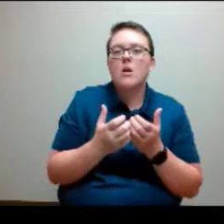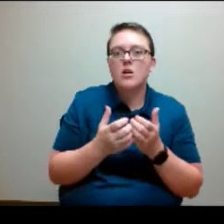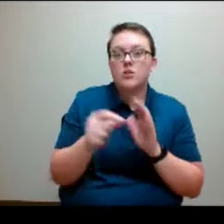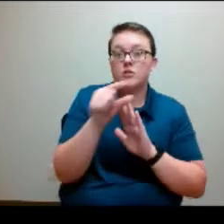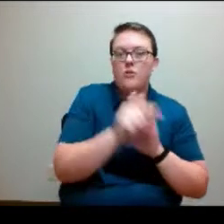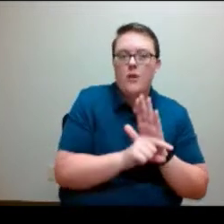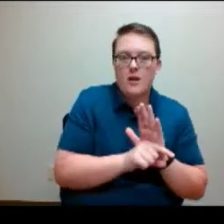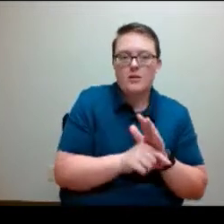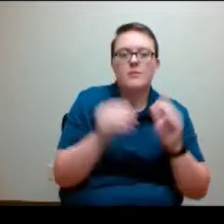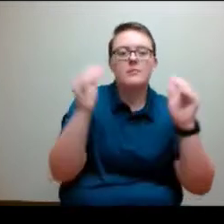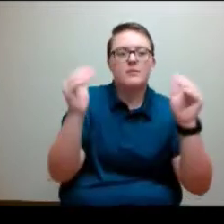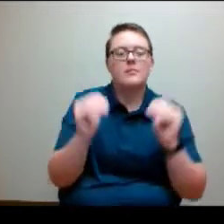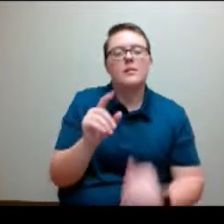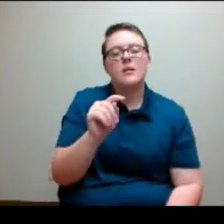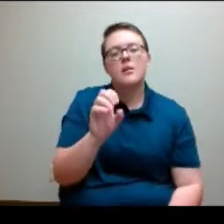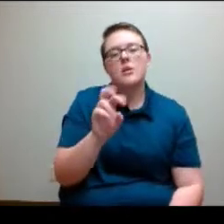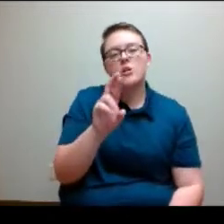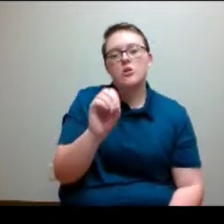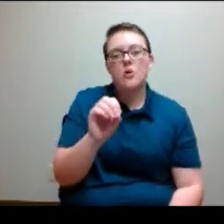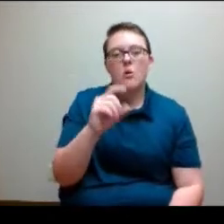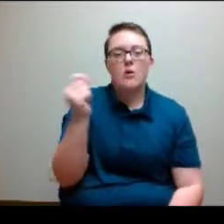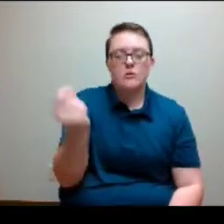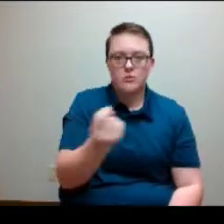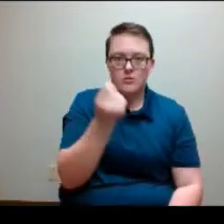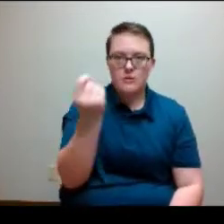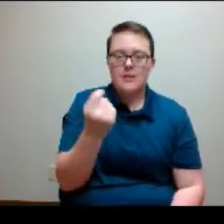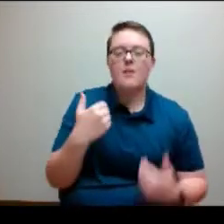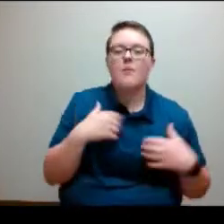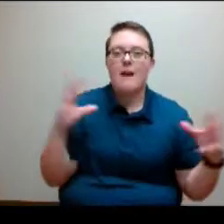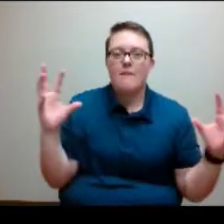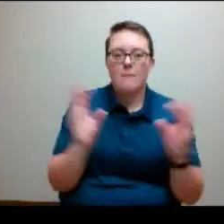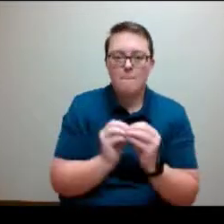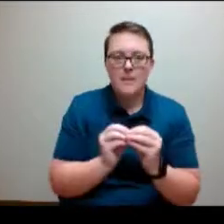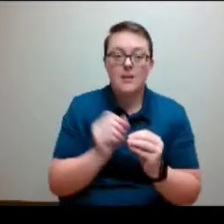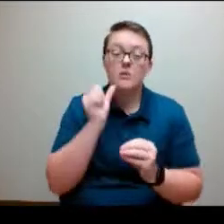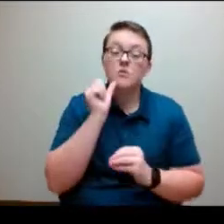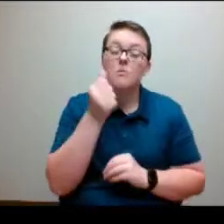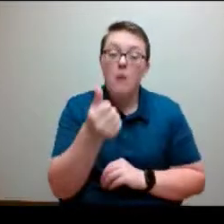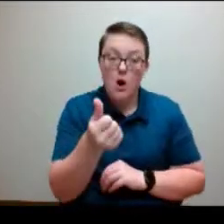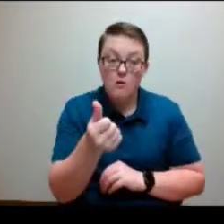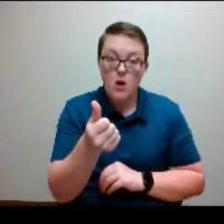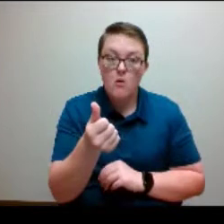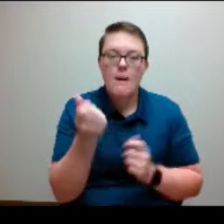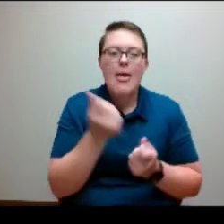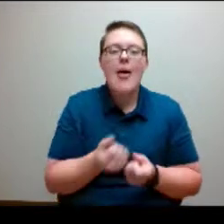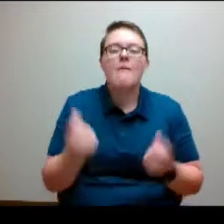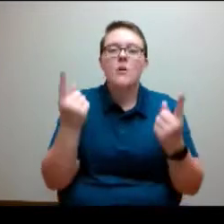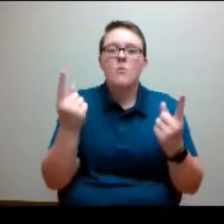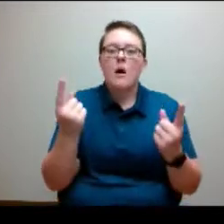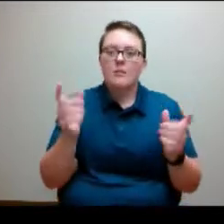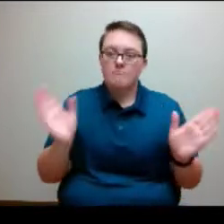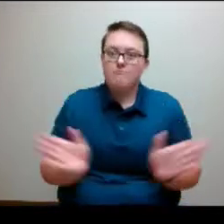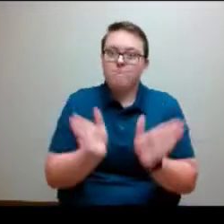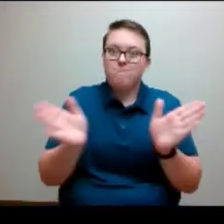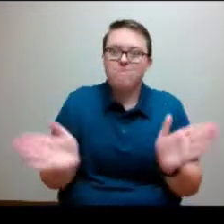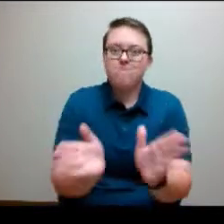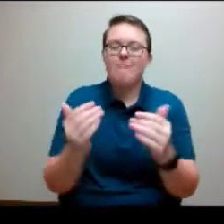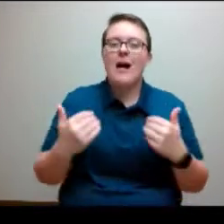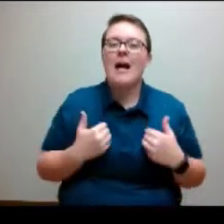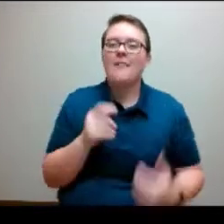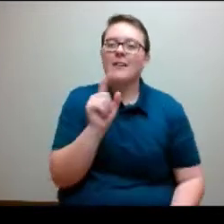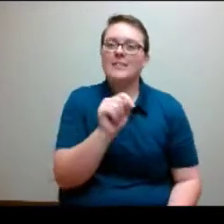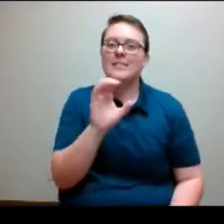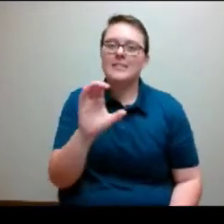Toro Tuesday, we have a Toro Tuesday meeting tomorrow. So everybody is encouraged to wear their TCC